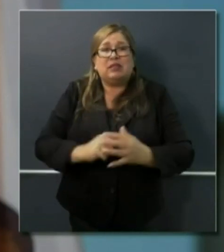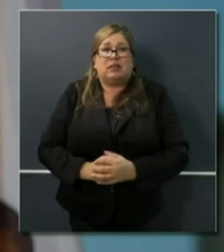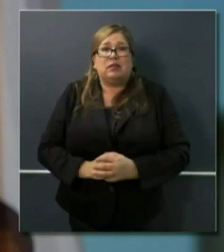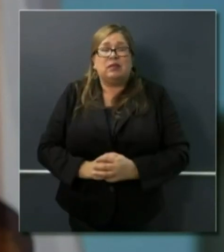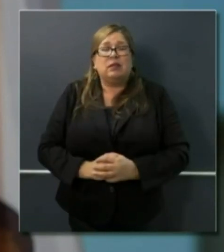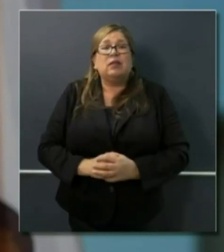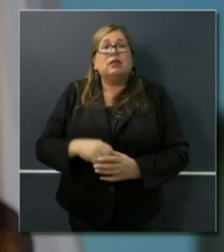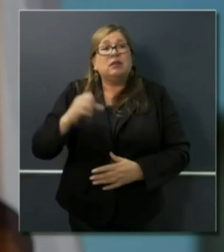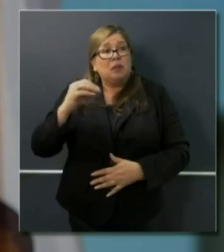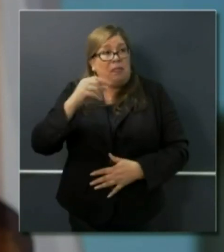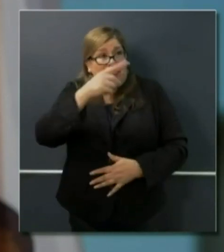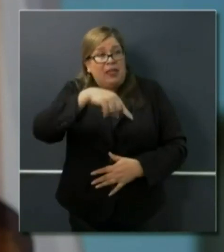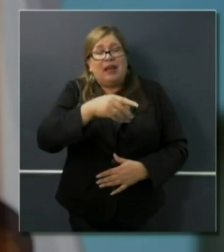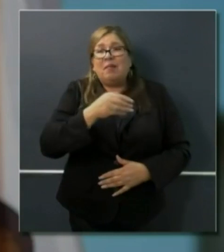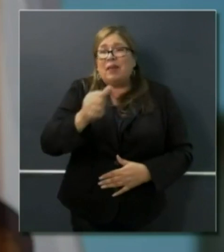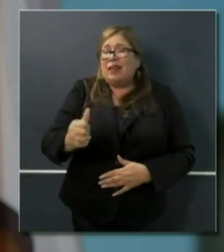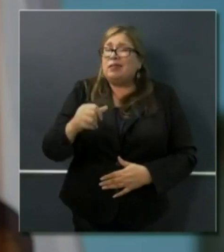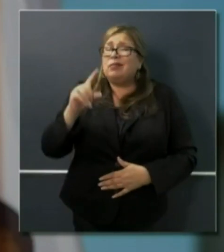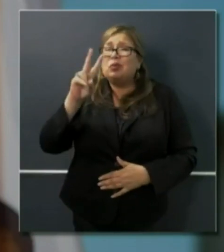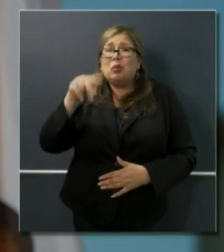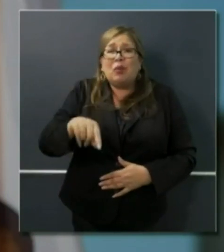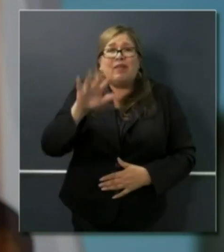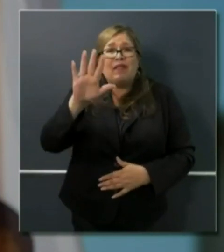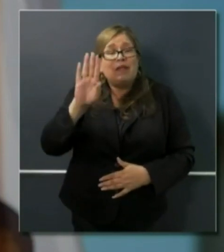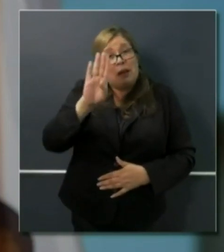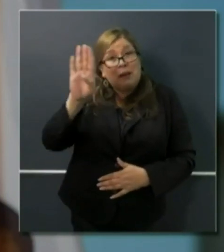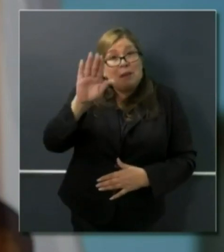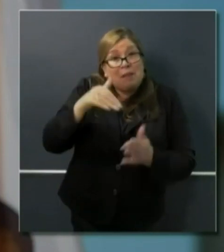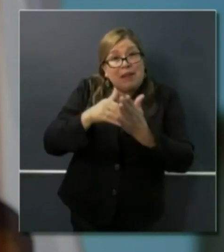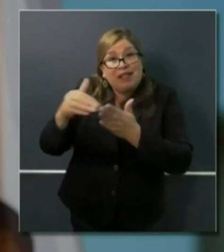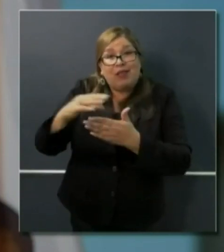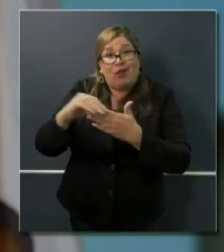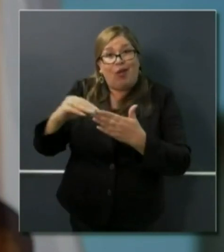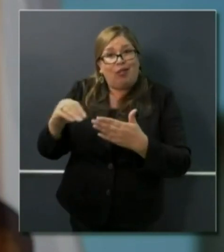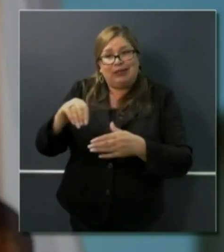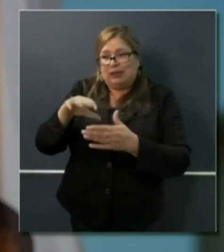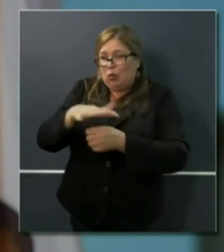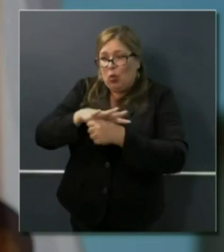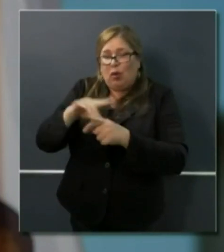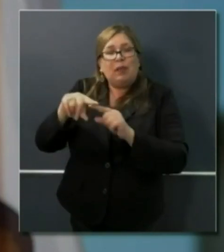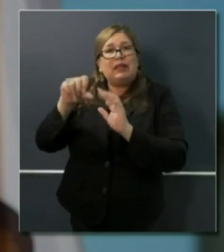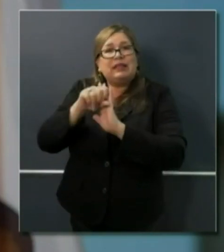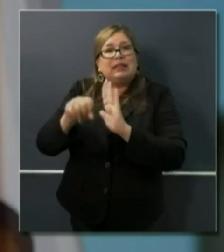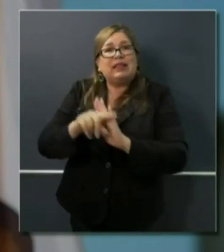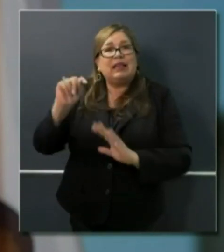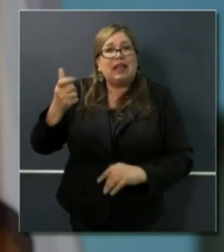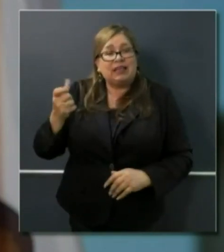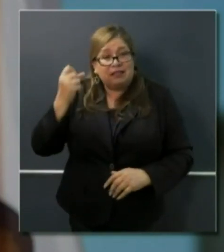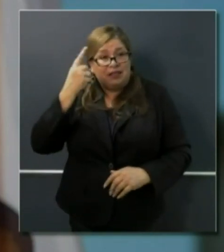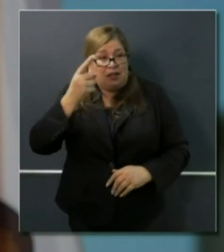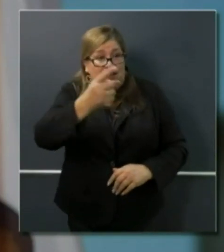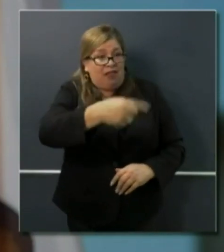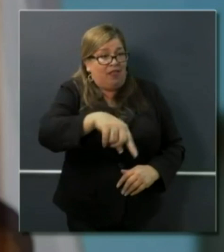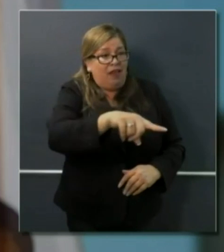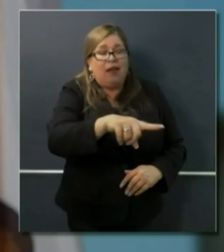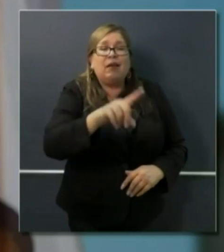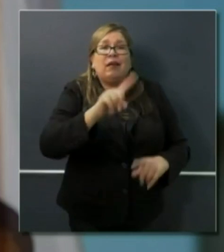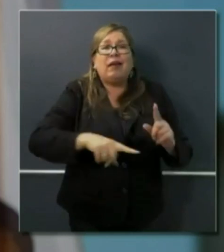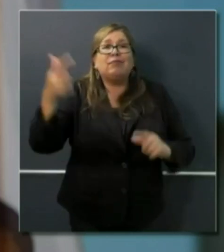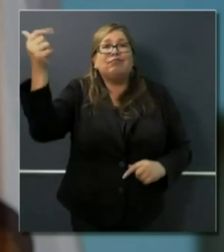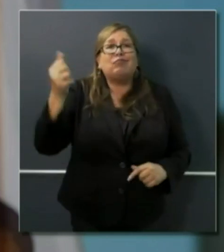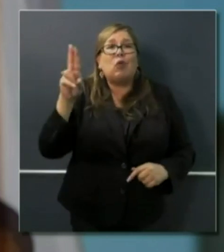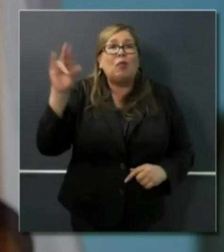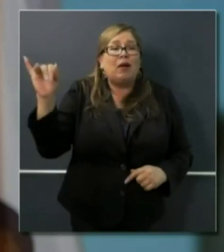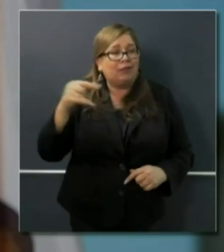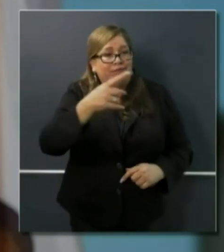local and state taxes. Those are individuals that do not benefit from the PUA program, don't benefit from the